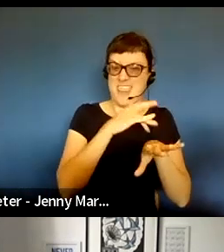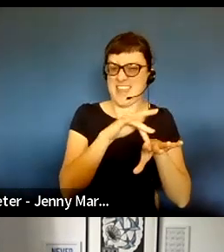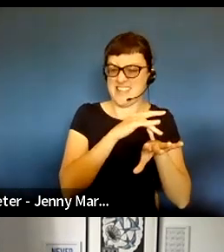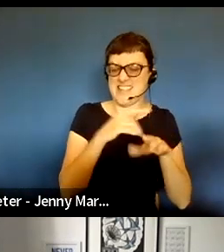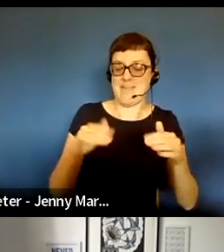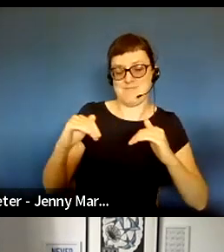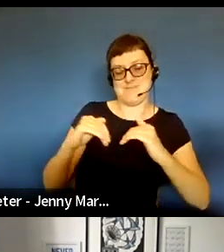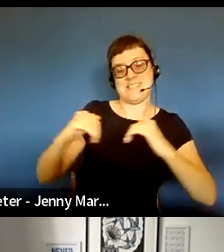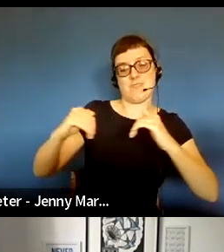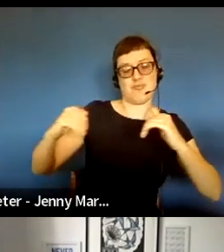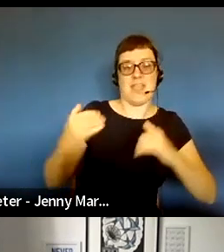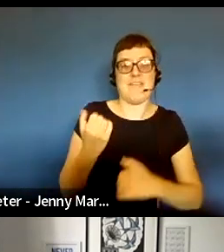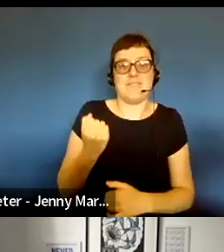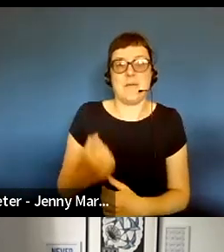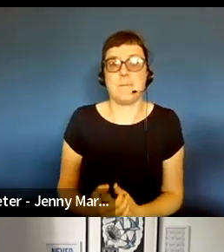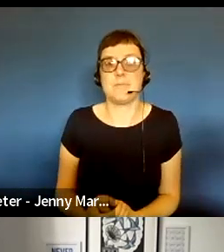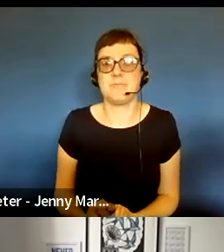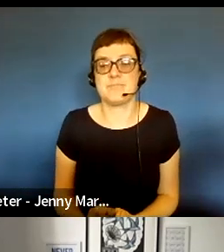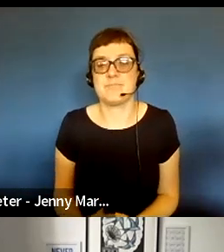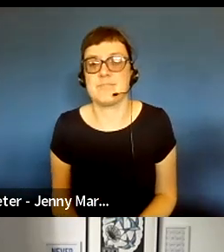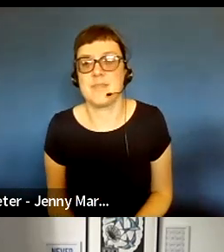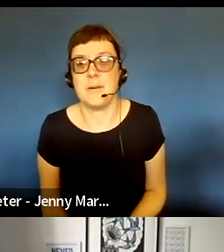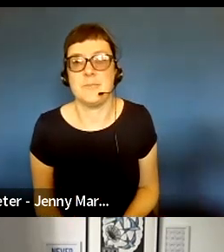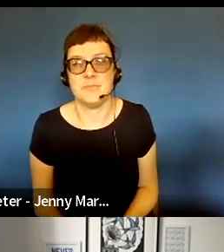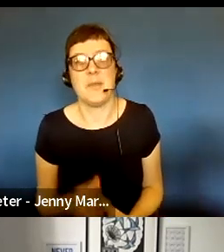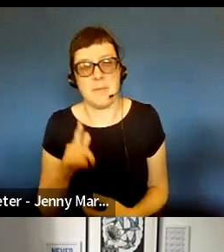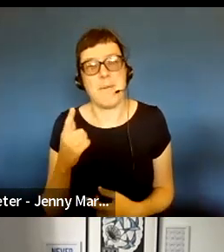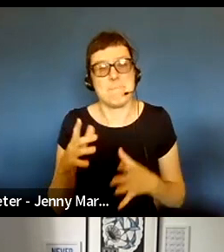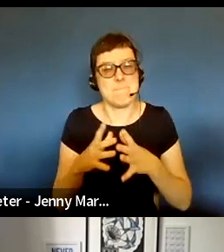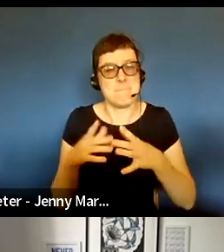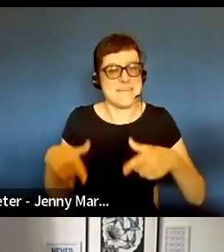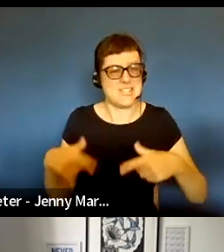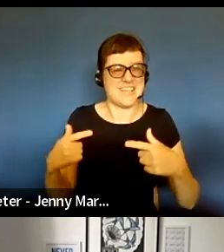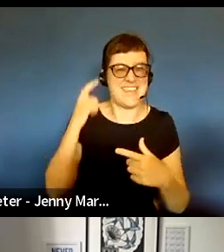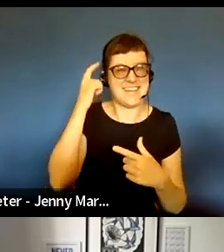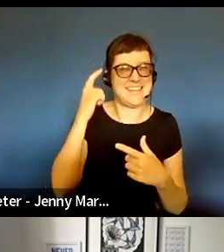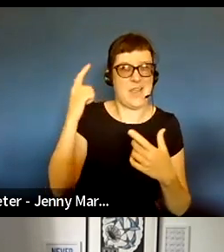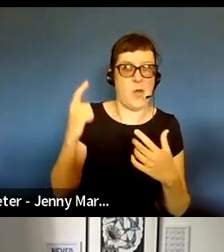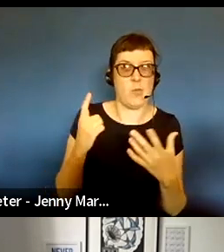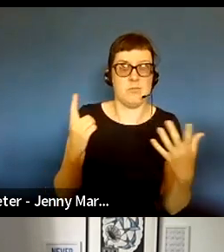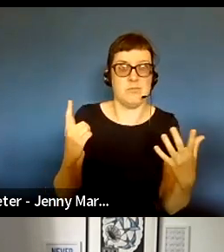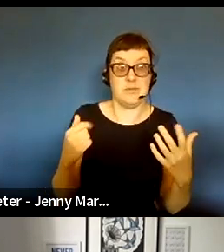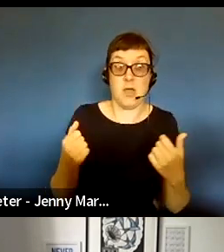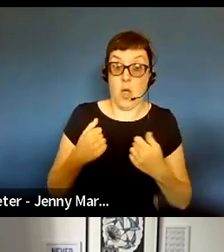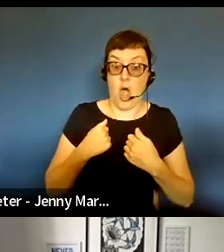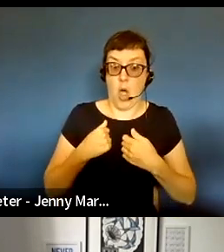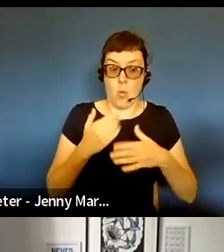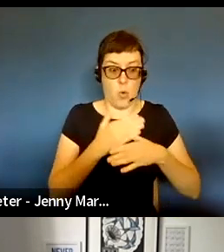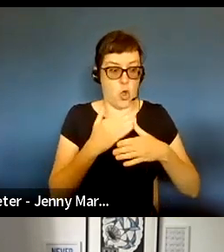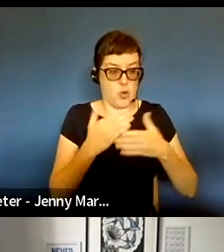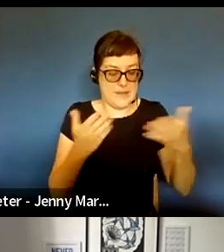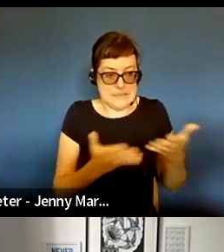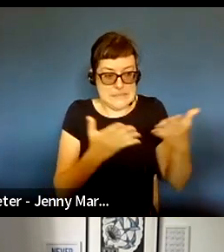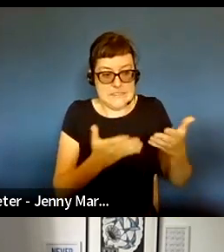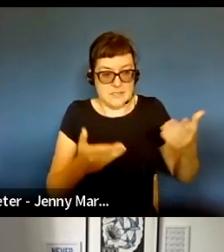between the two, but it really was the biggest challenge of all of a sudden you know opening what we have cultivated as like a trusted